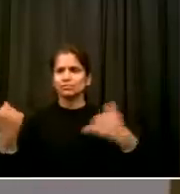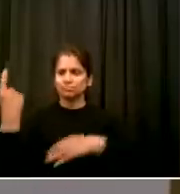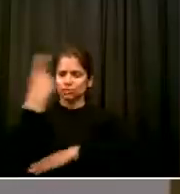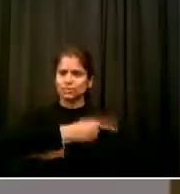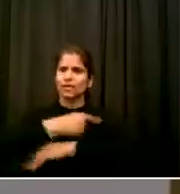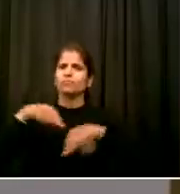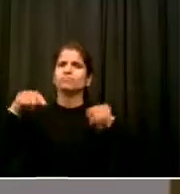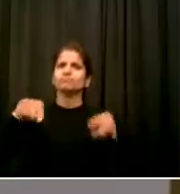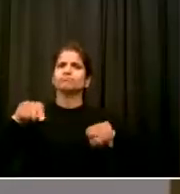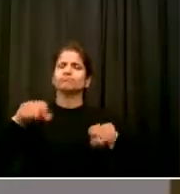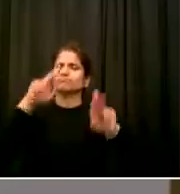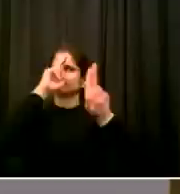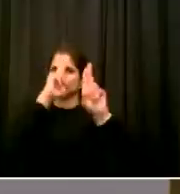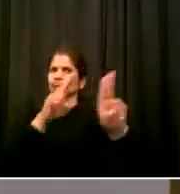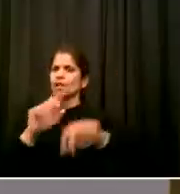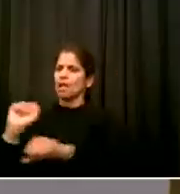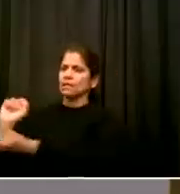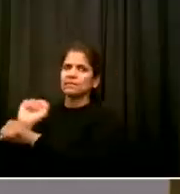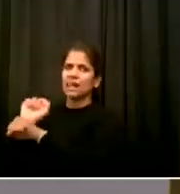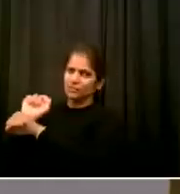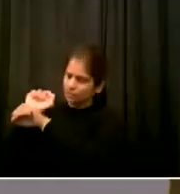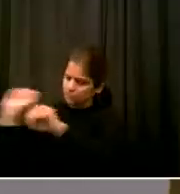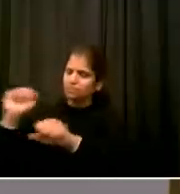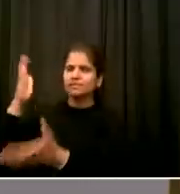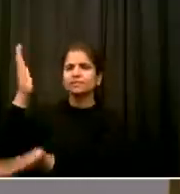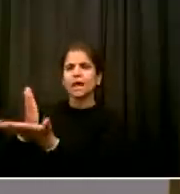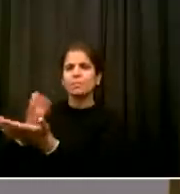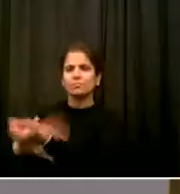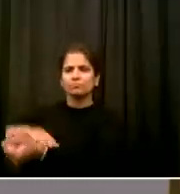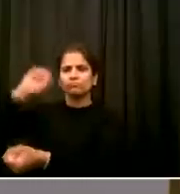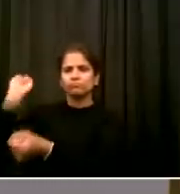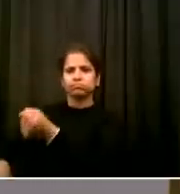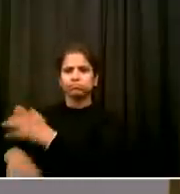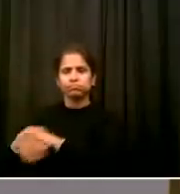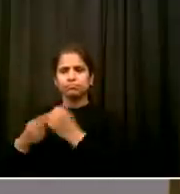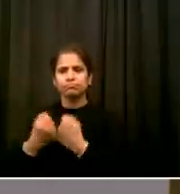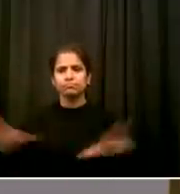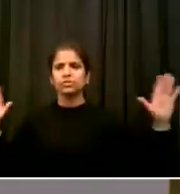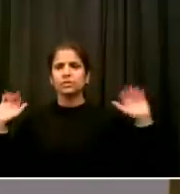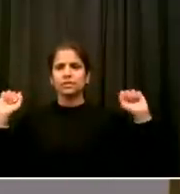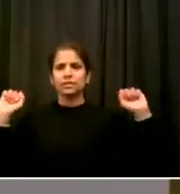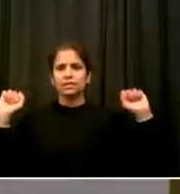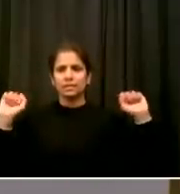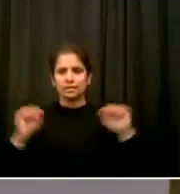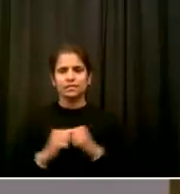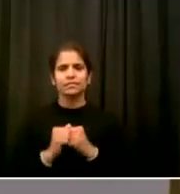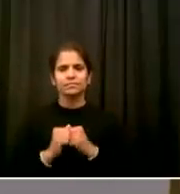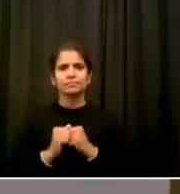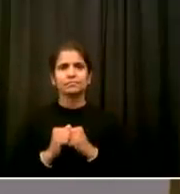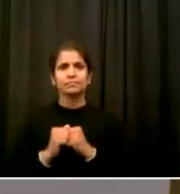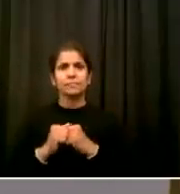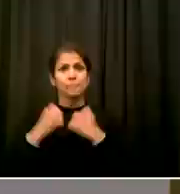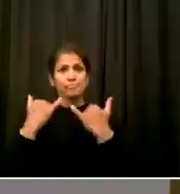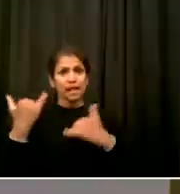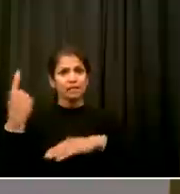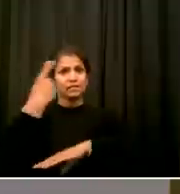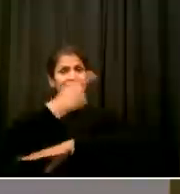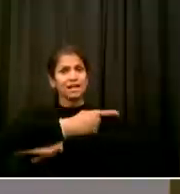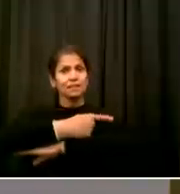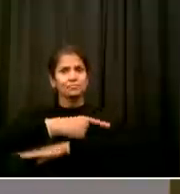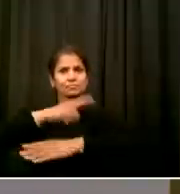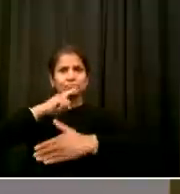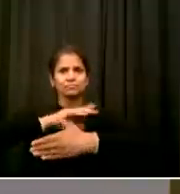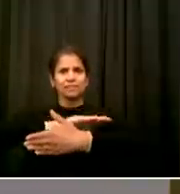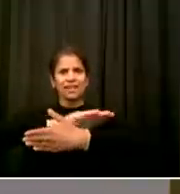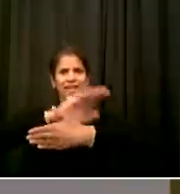African descent in the United States It also represents the end of the Civil War a